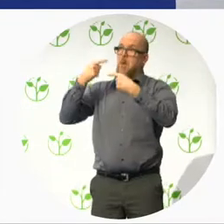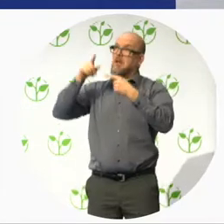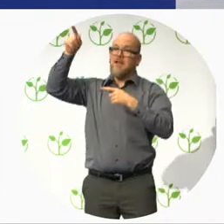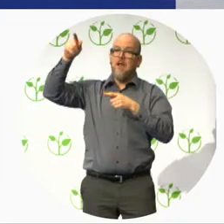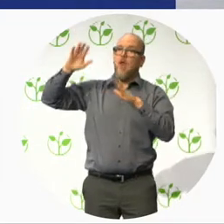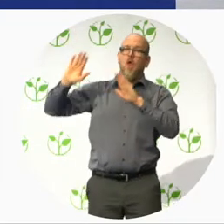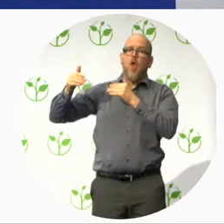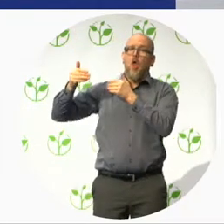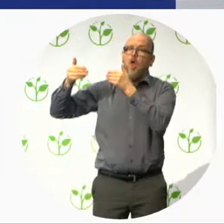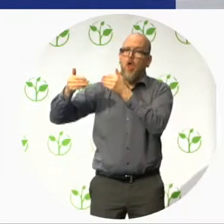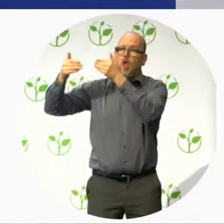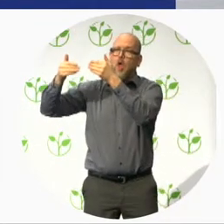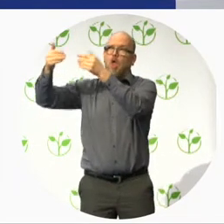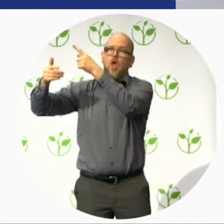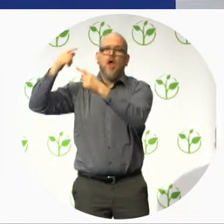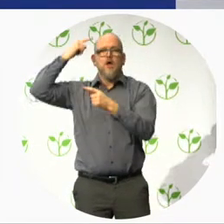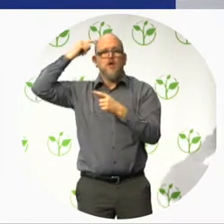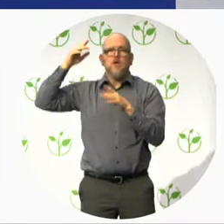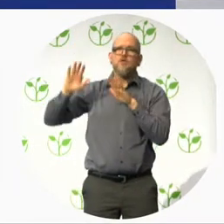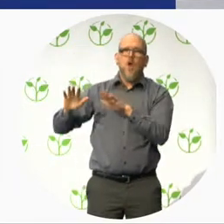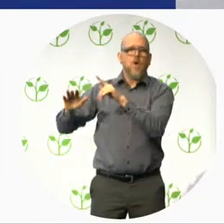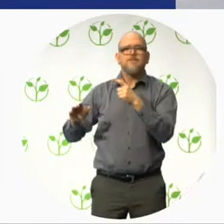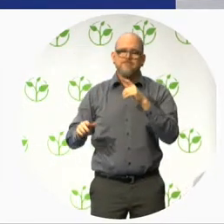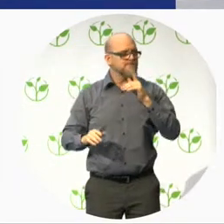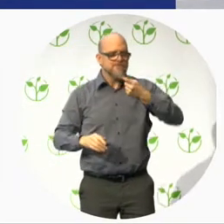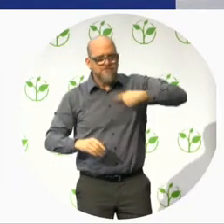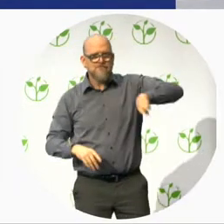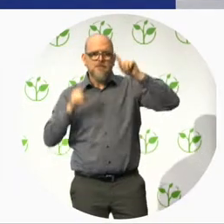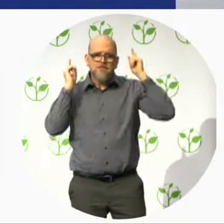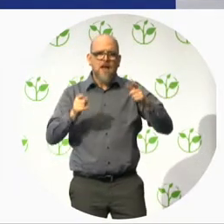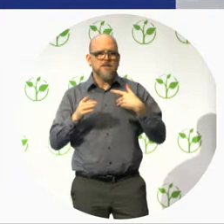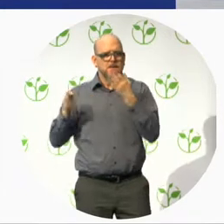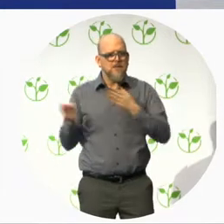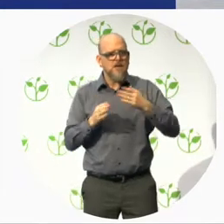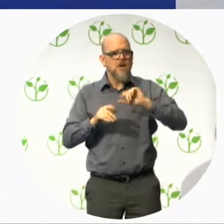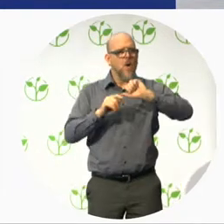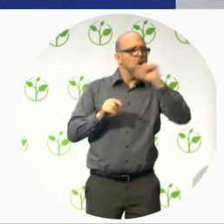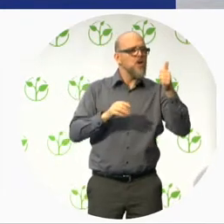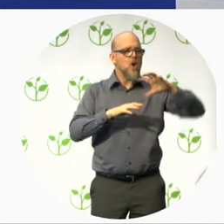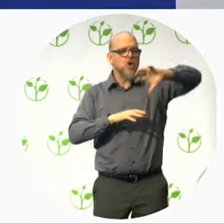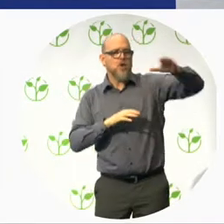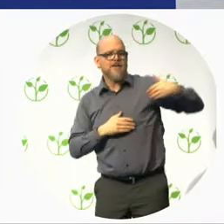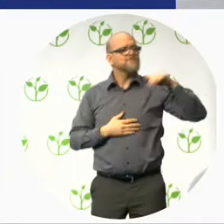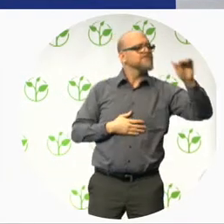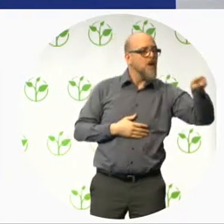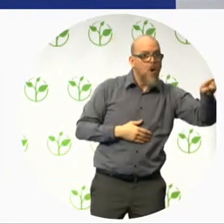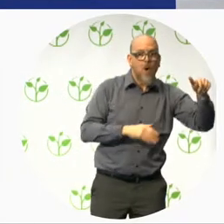We see things better in other countries, and we take the ideas back home. And we just make it